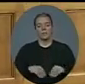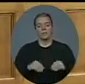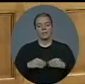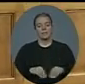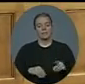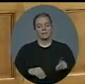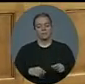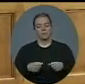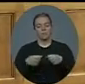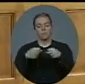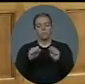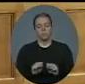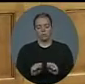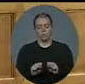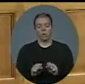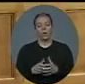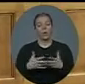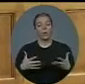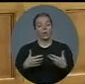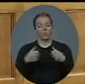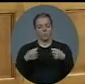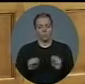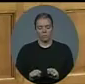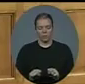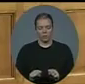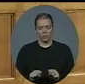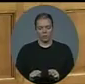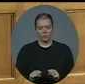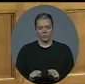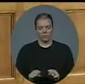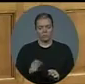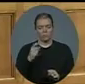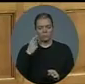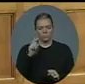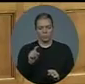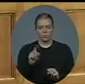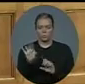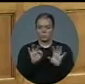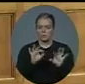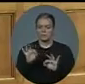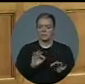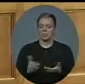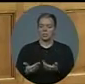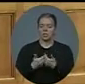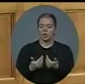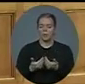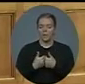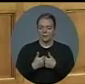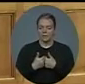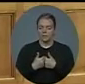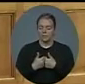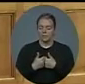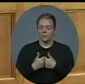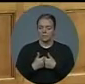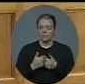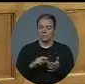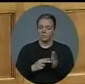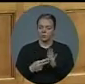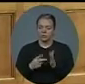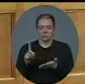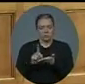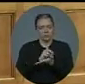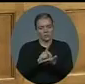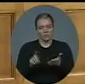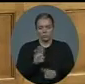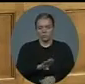and to discriminate against newcomers based on background, reason, or skill sets. Will this minister